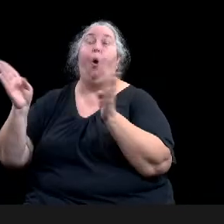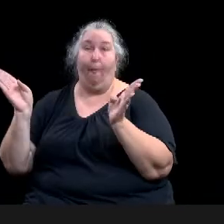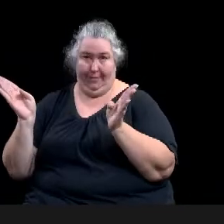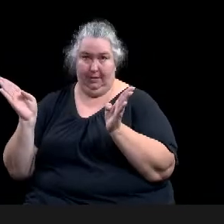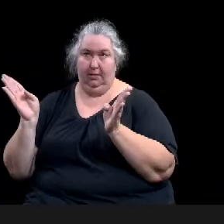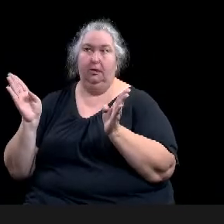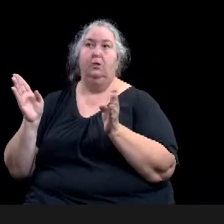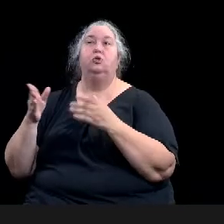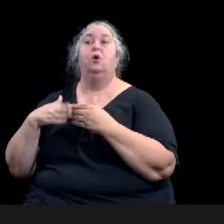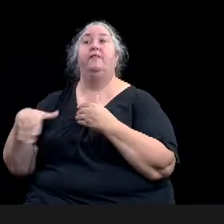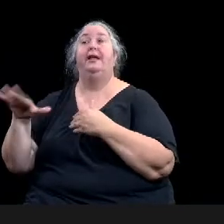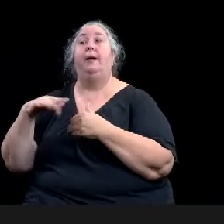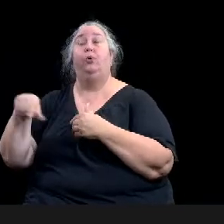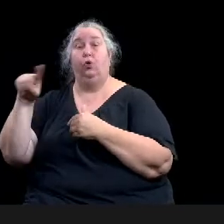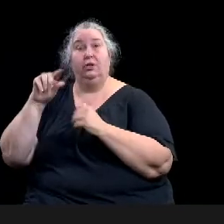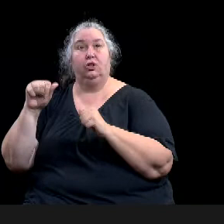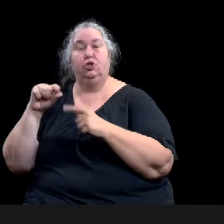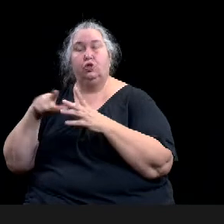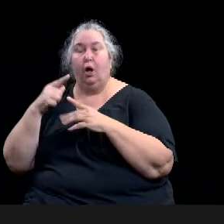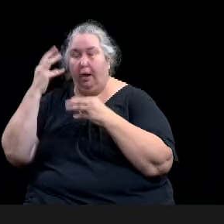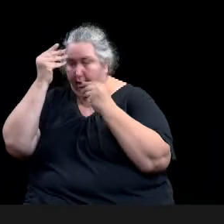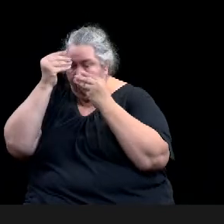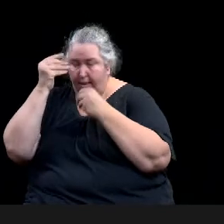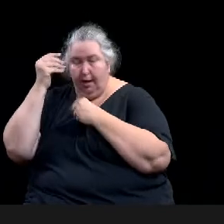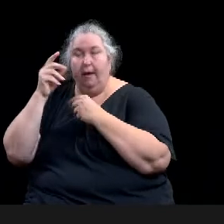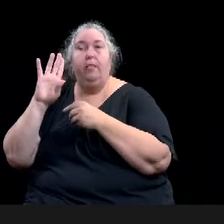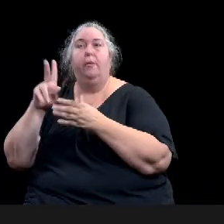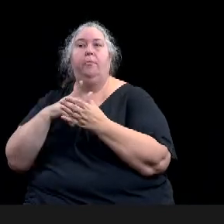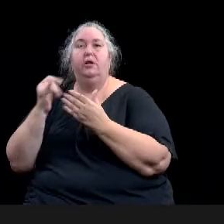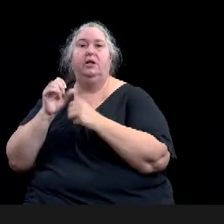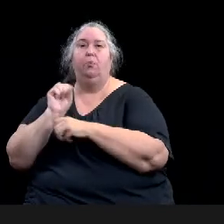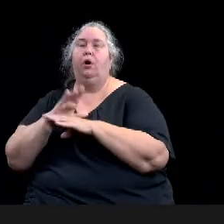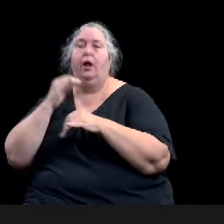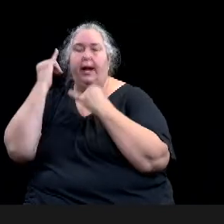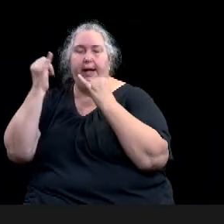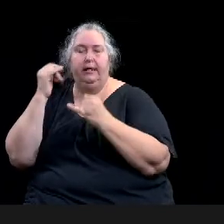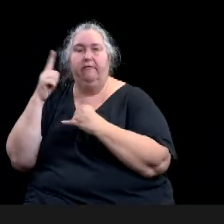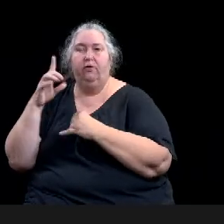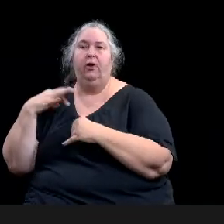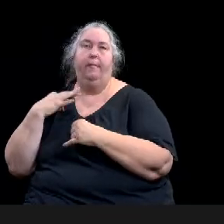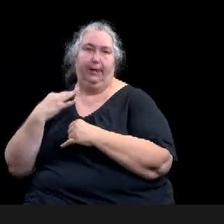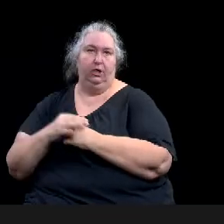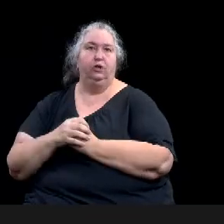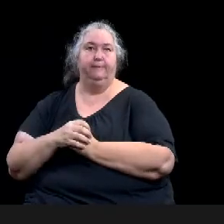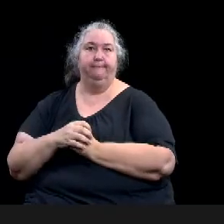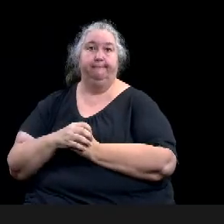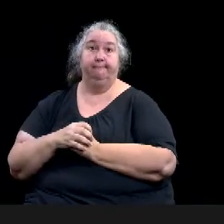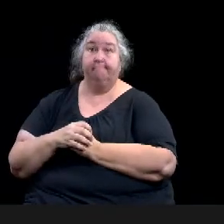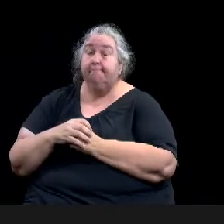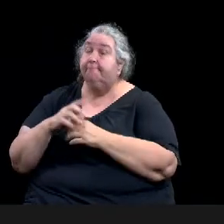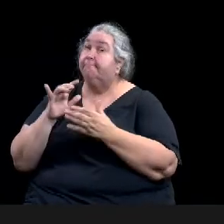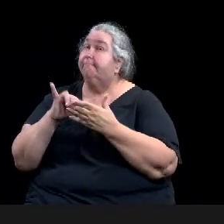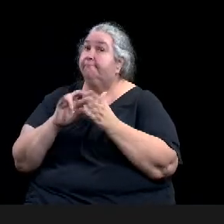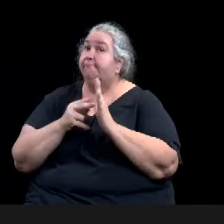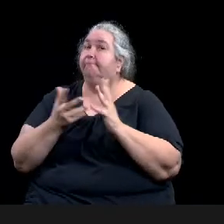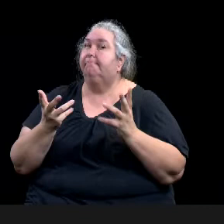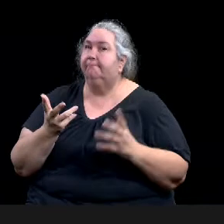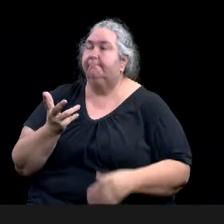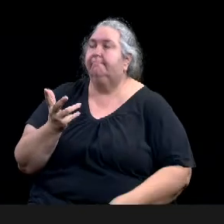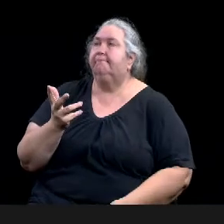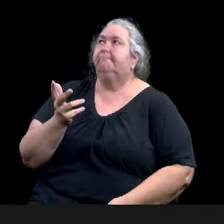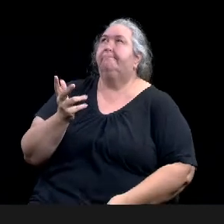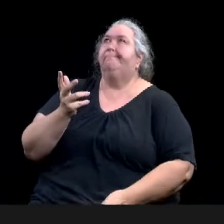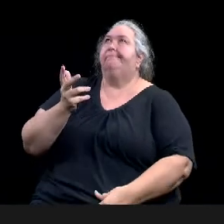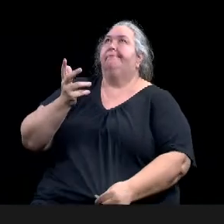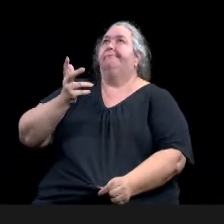That would mean, um, and we're, we're teed up to do this, but not without council blessing, but we are okay